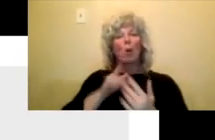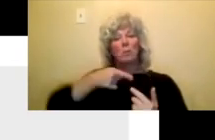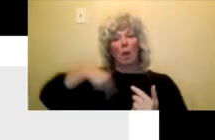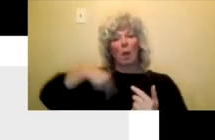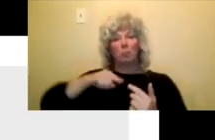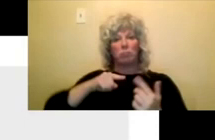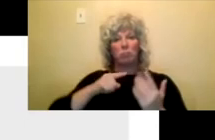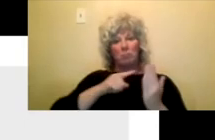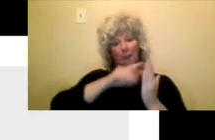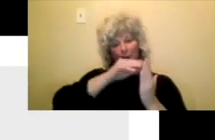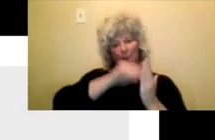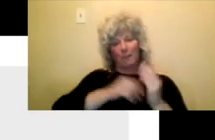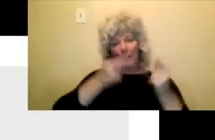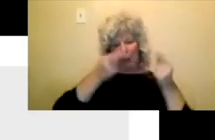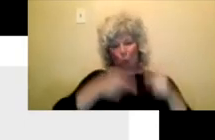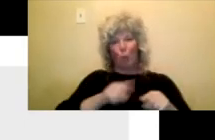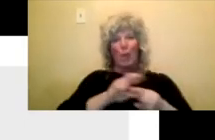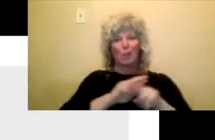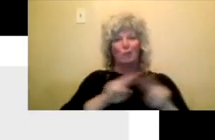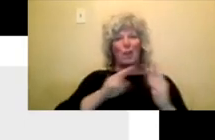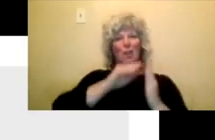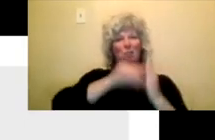you complete the application.